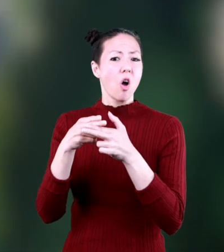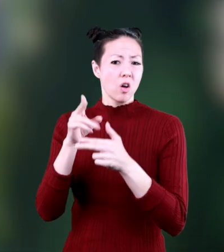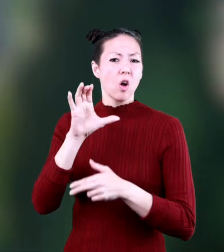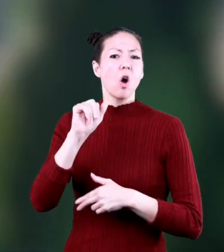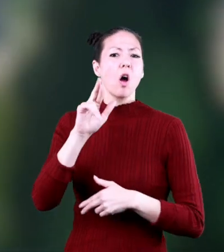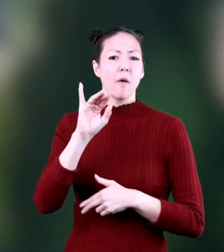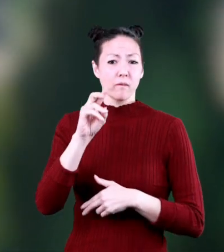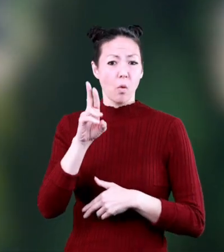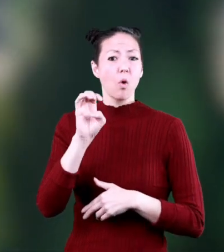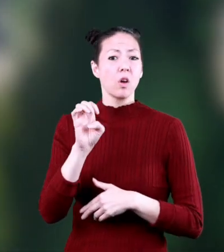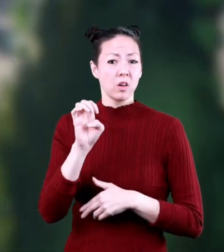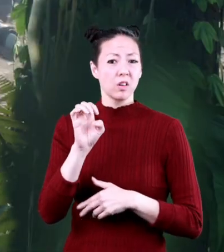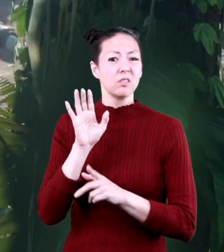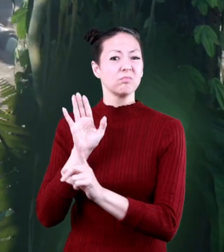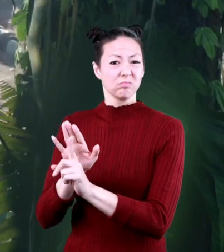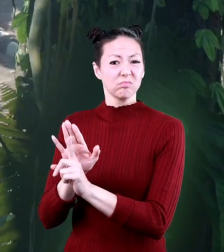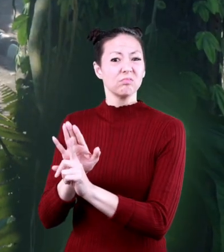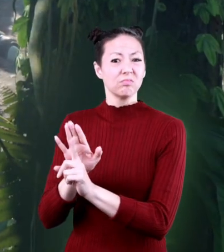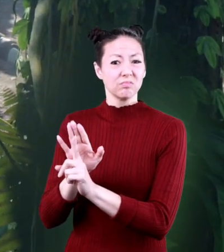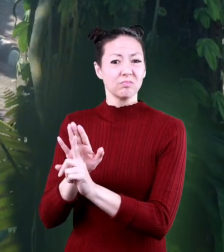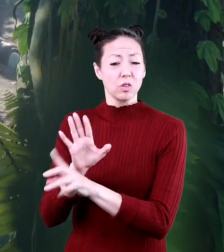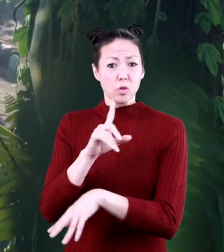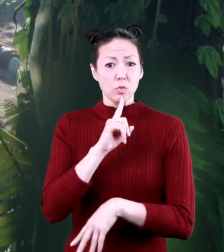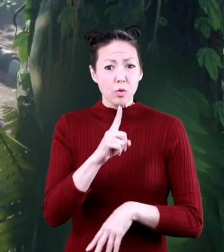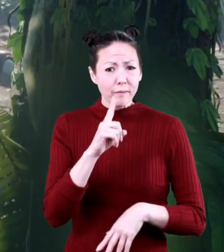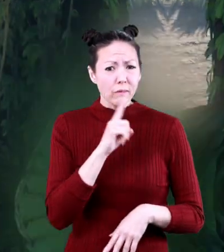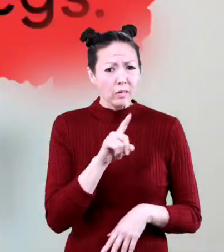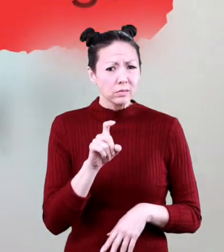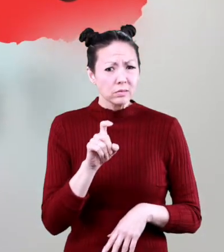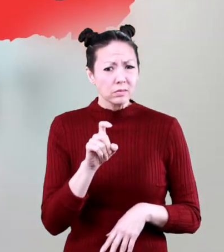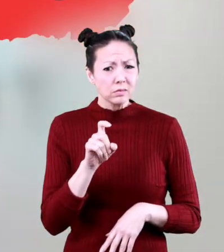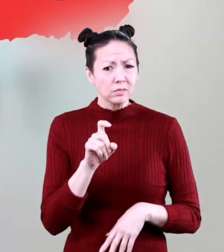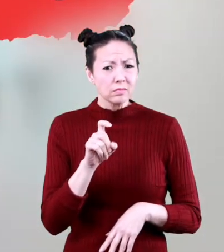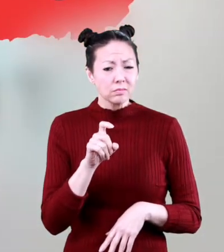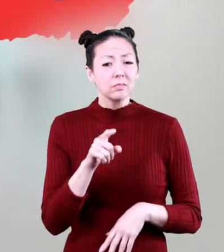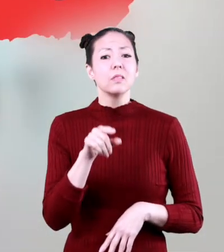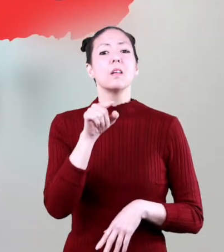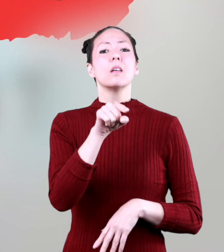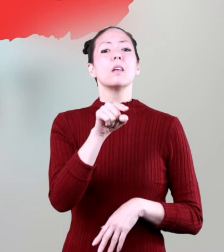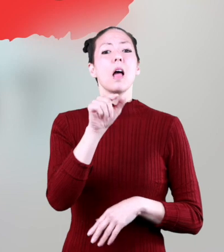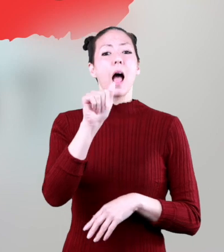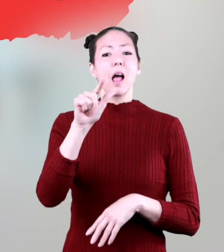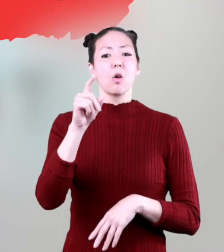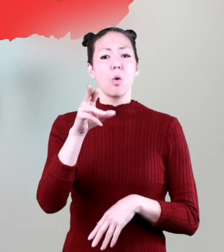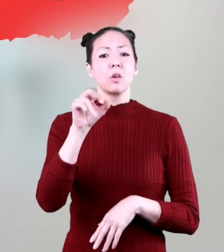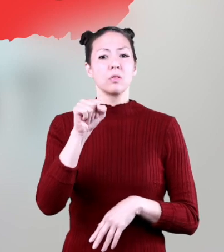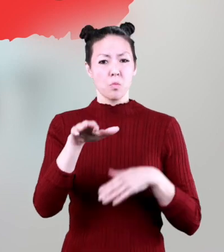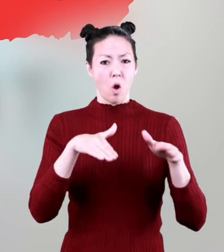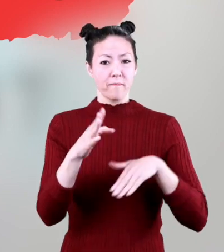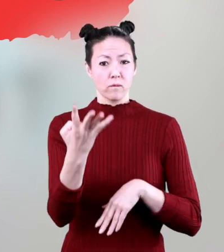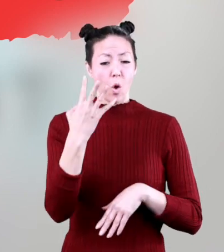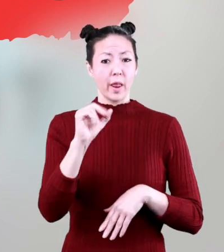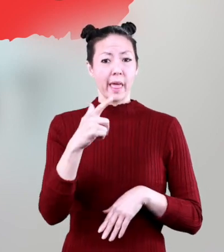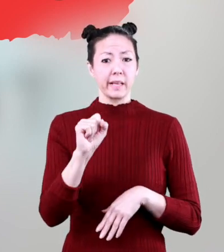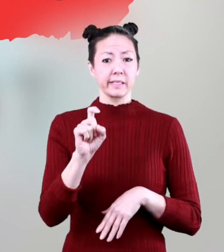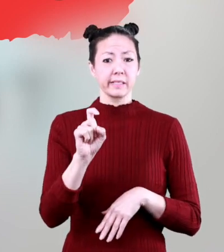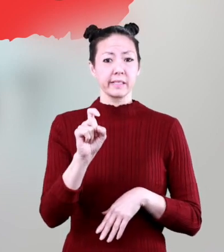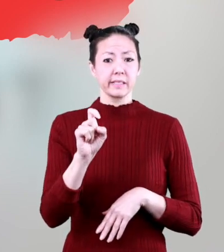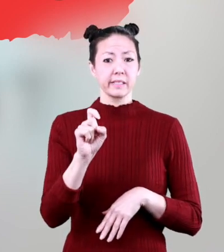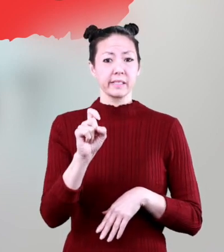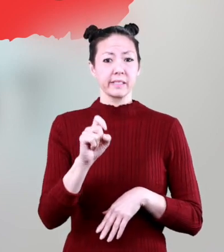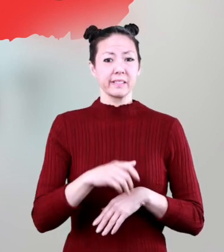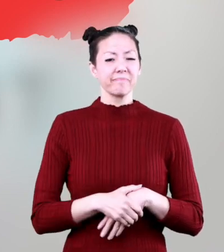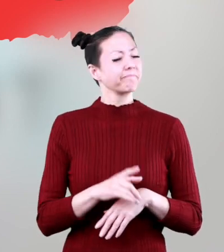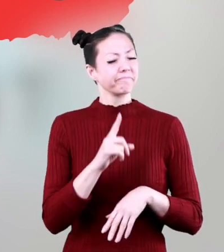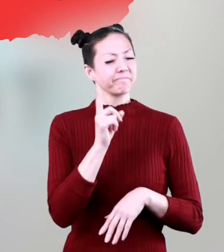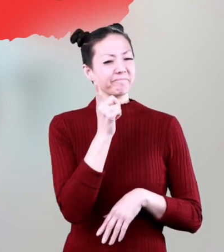are called carnivores true or false an allosaurus walks on four